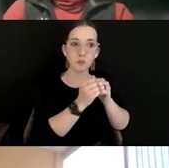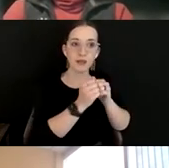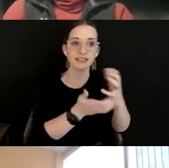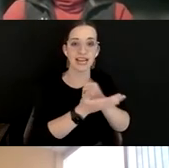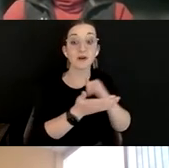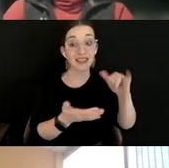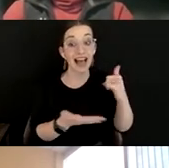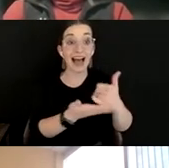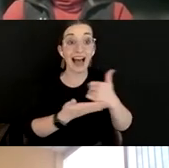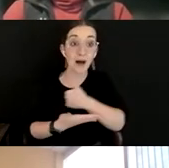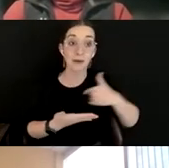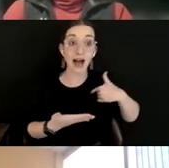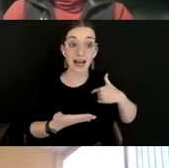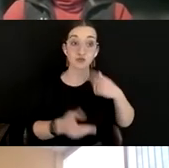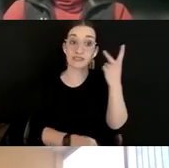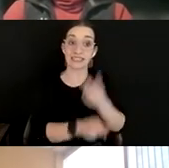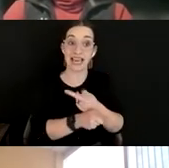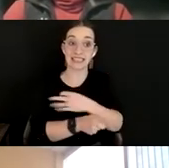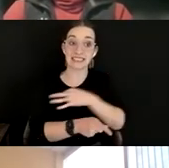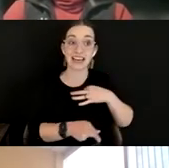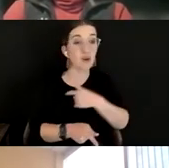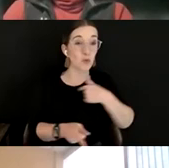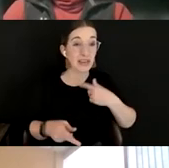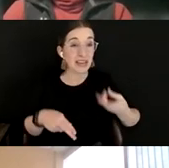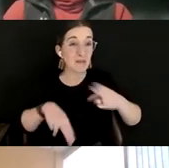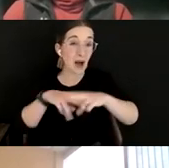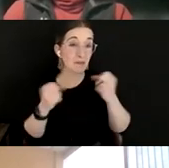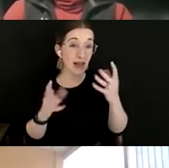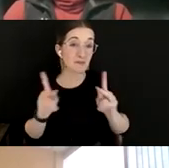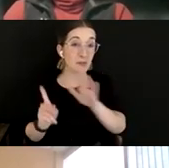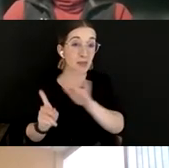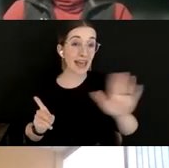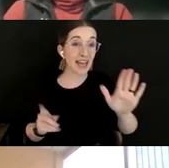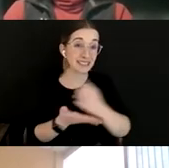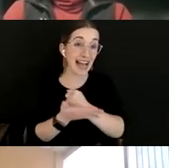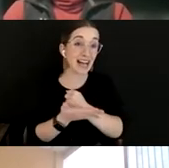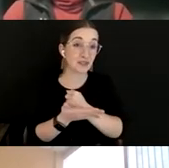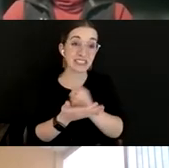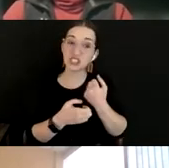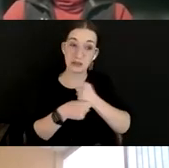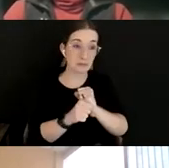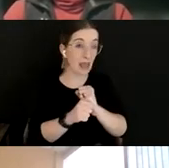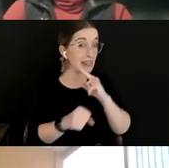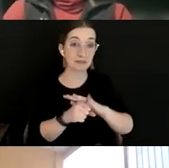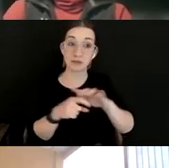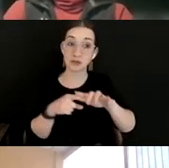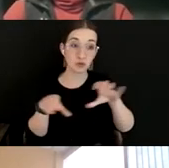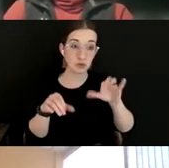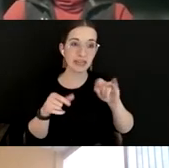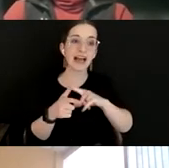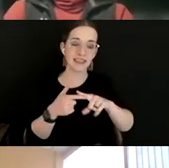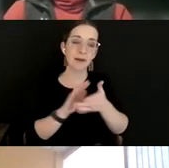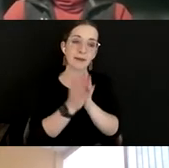so we bumped a lot of people up. We just made the commitment to do it and then got really transparent with it. We also